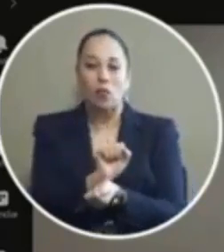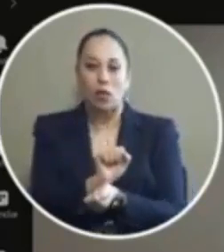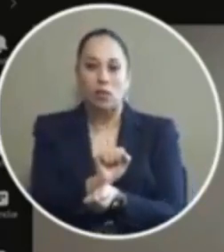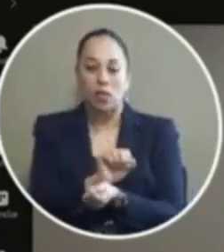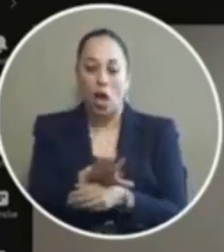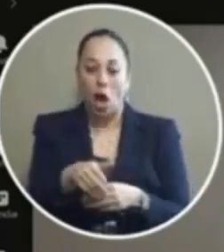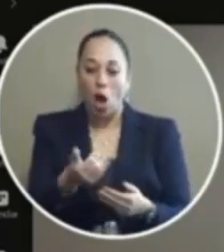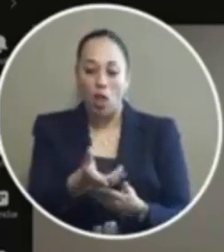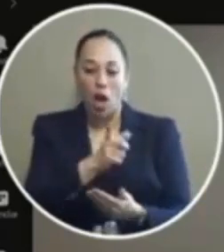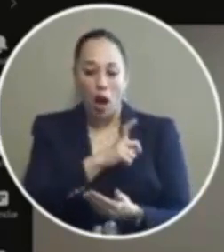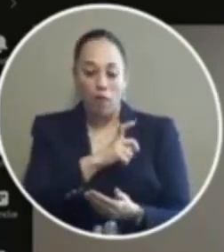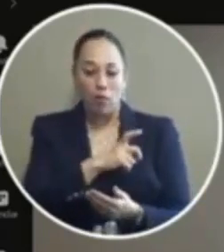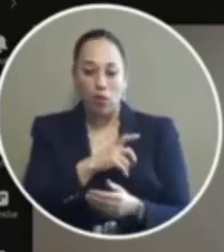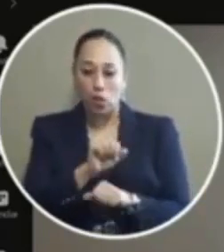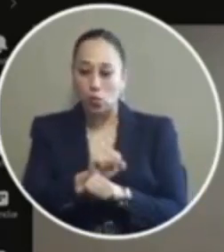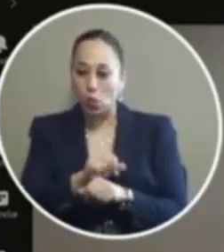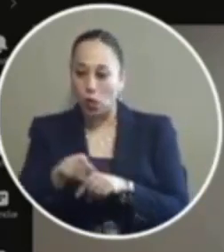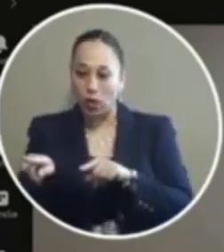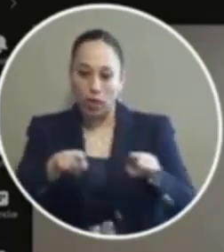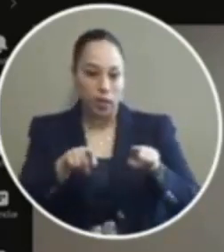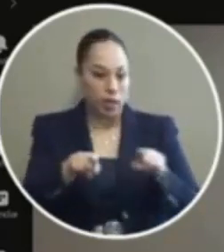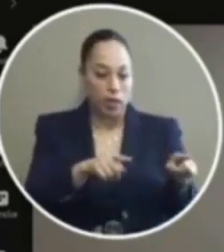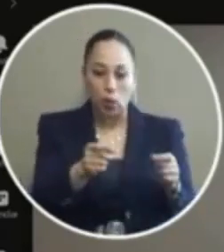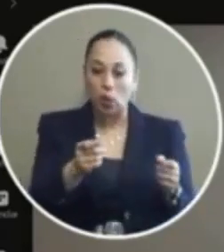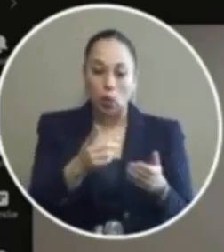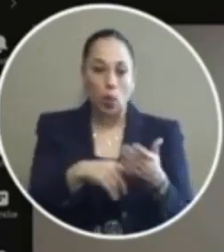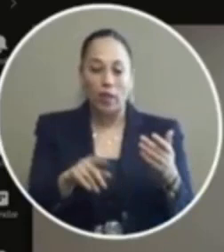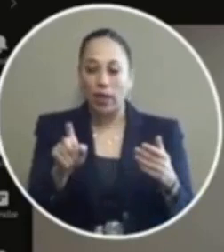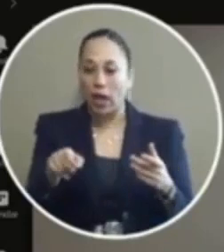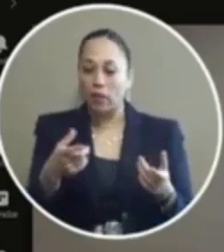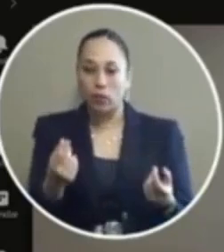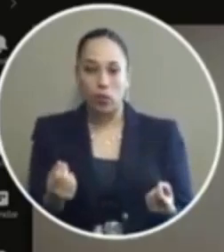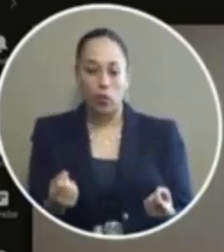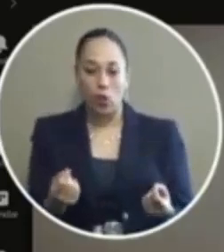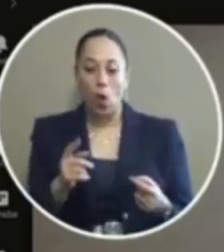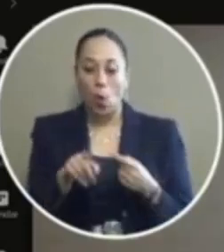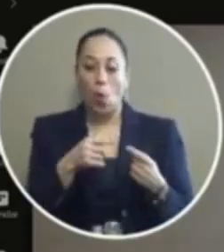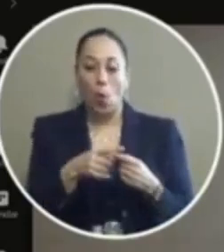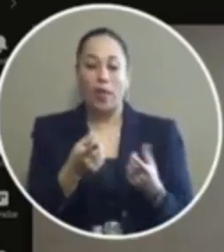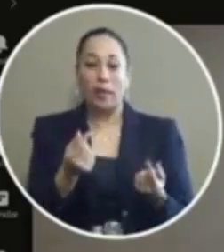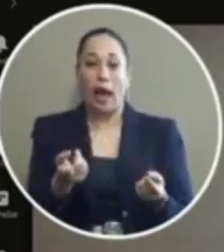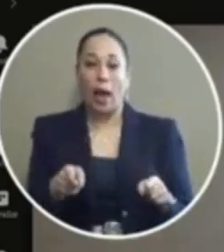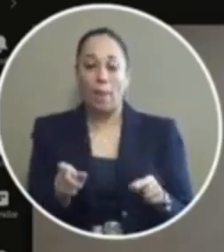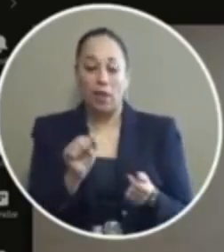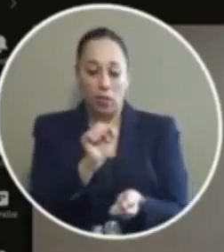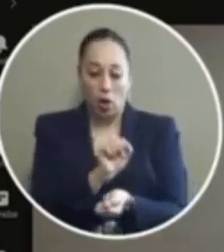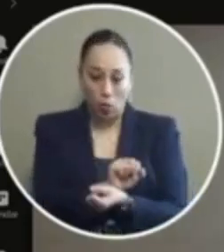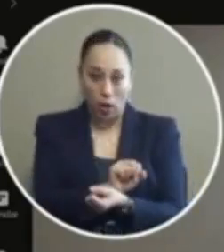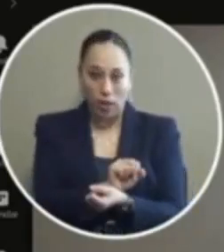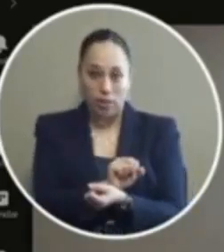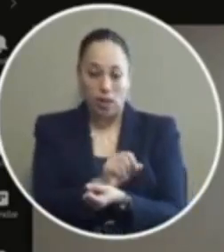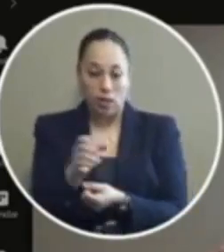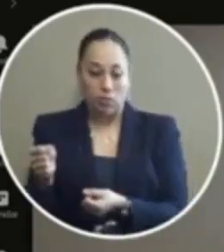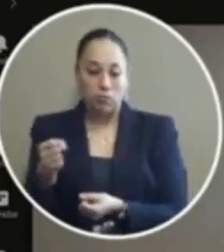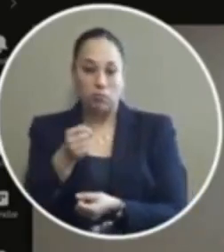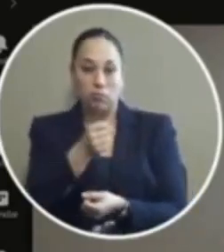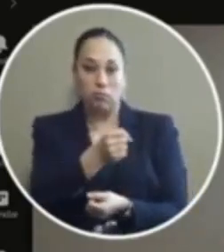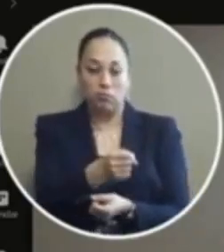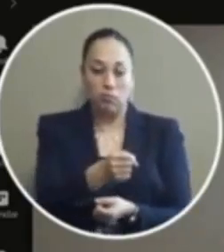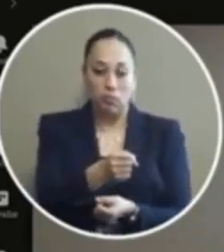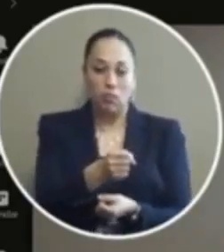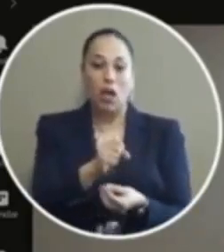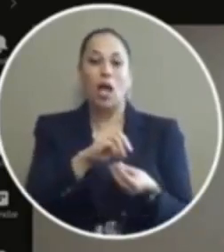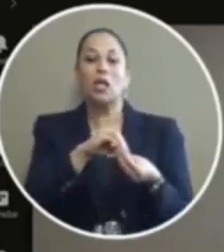the officers on the street he's doing what he has to do once he makes the arrest then that puts into place a